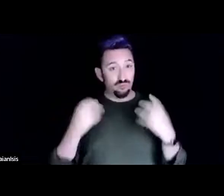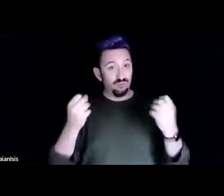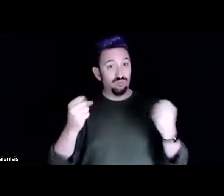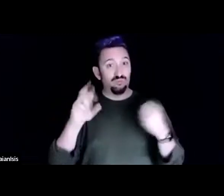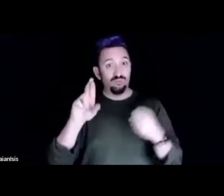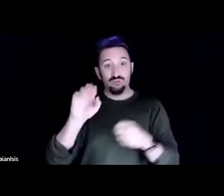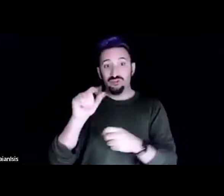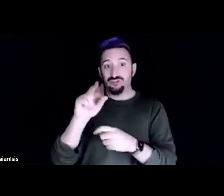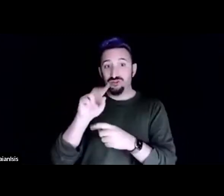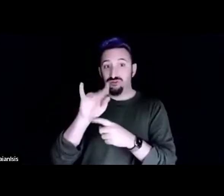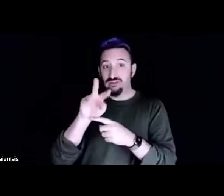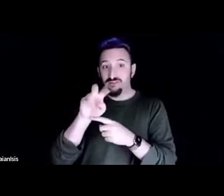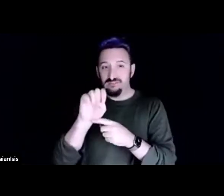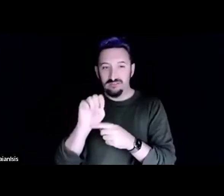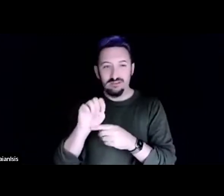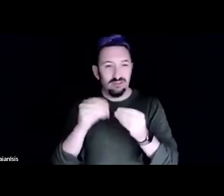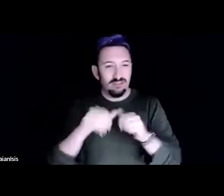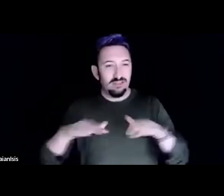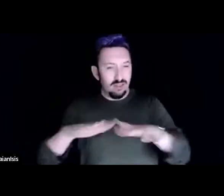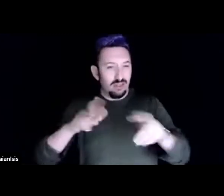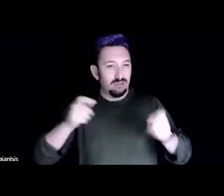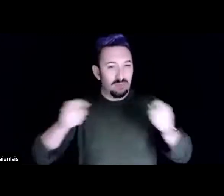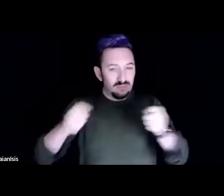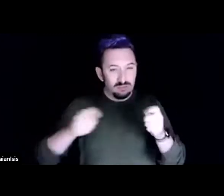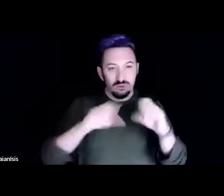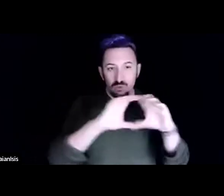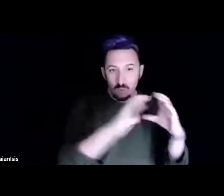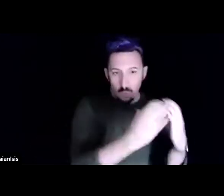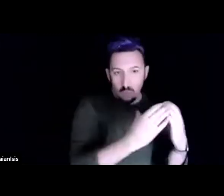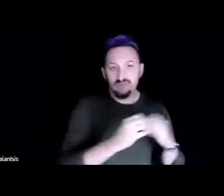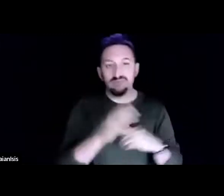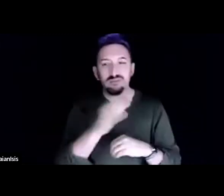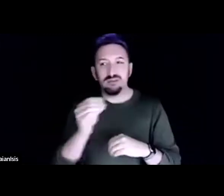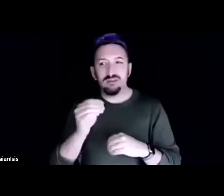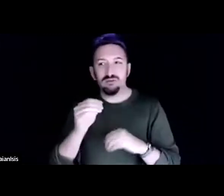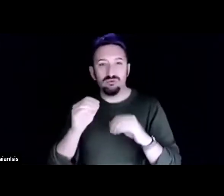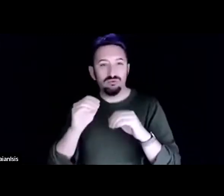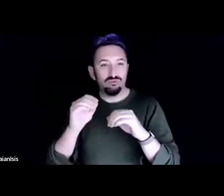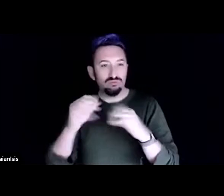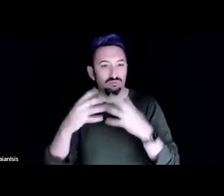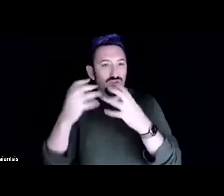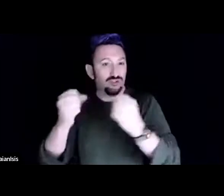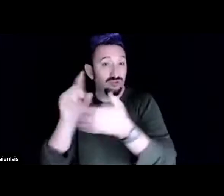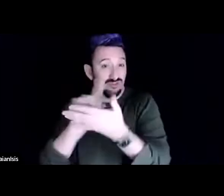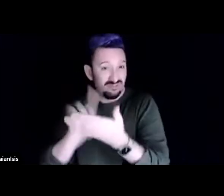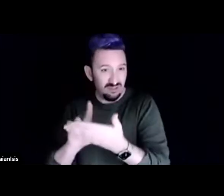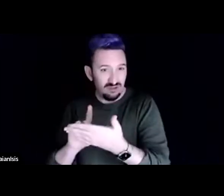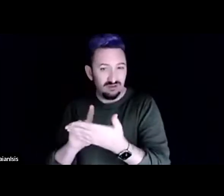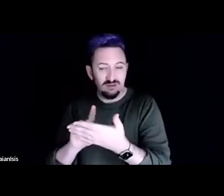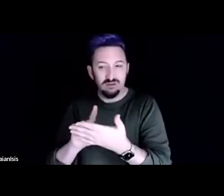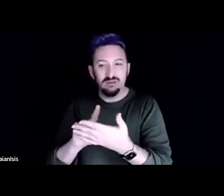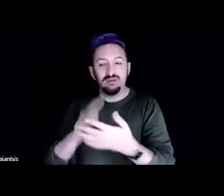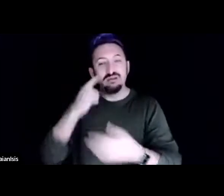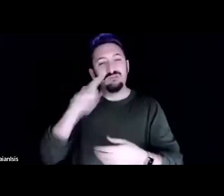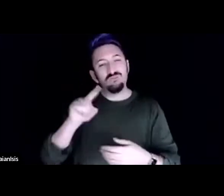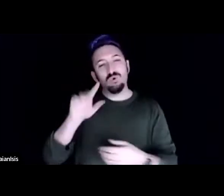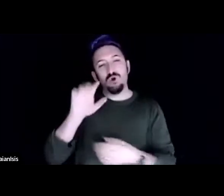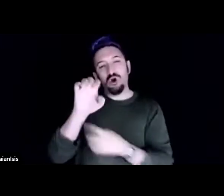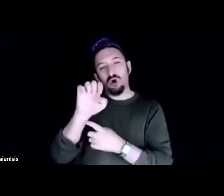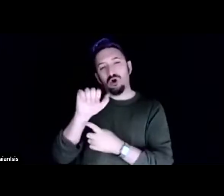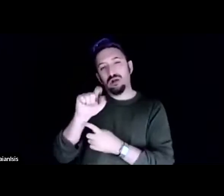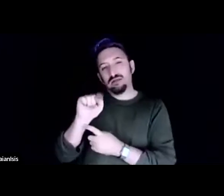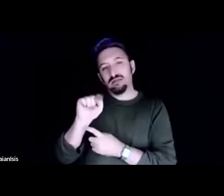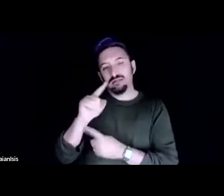course. So we've tried to in Earth activist training, we've tried to look at what were the